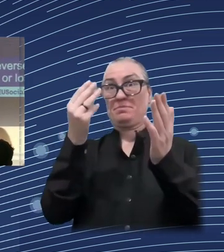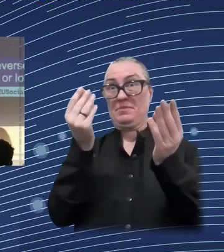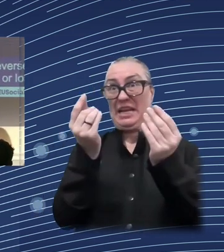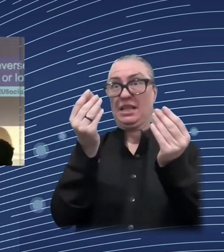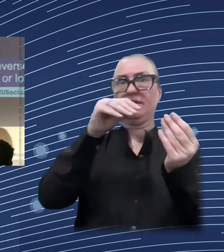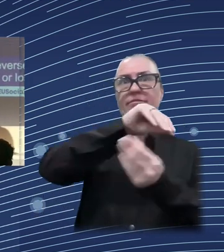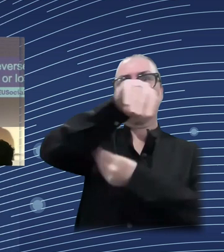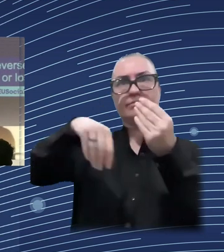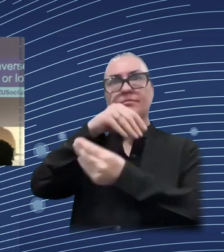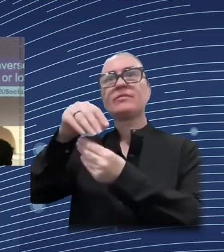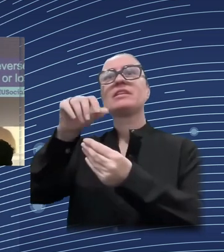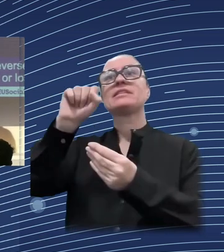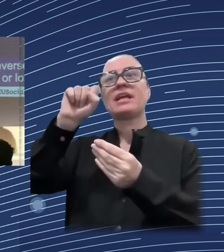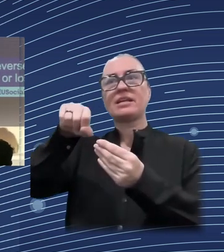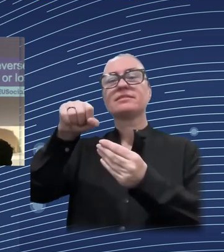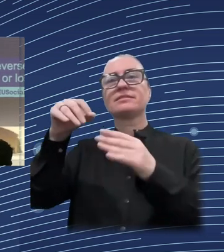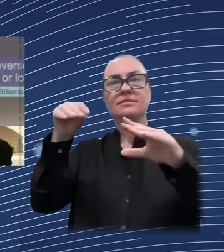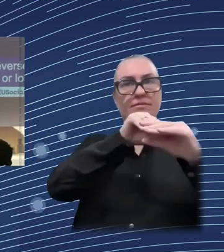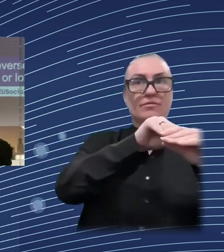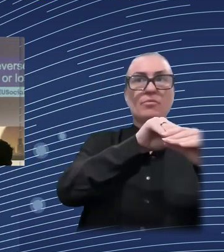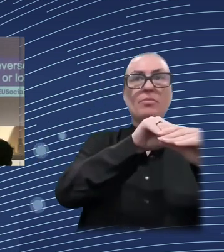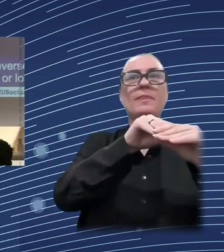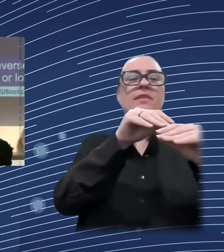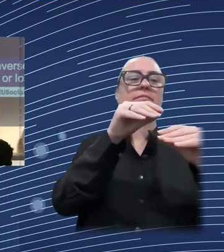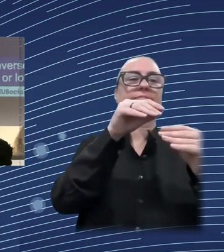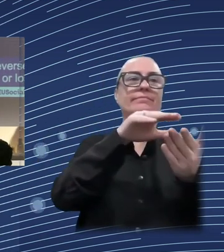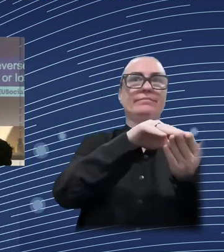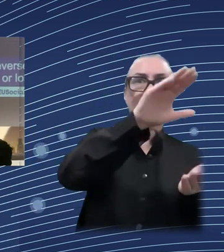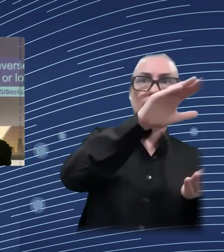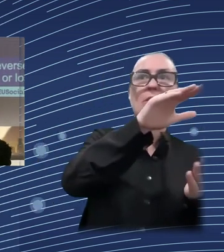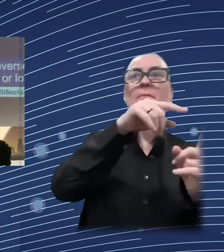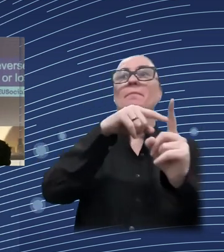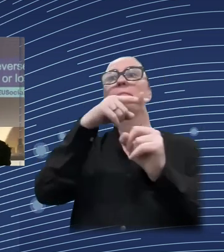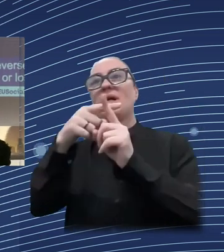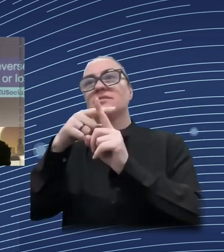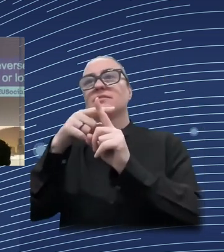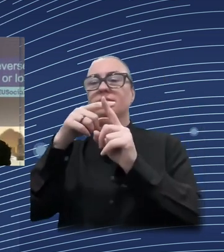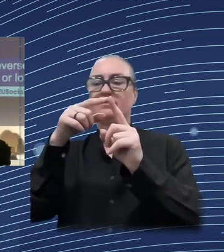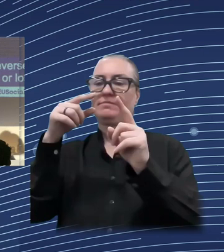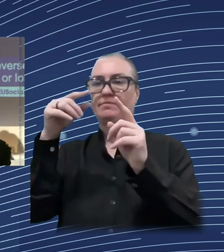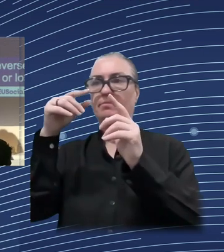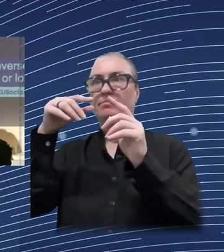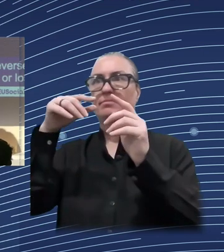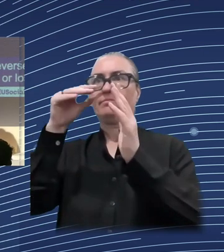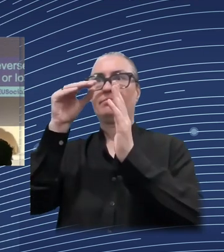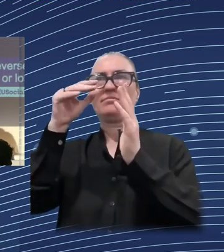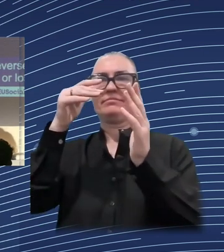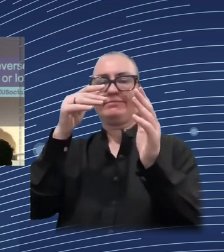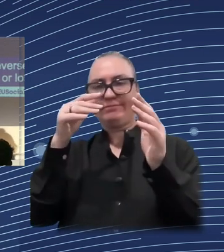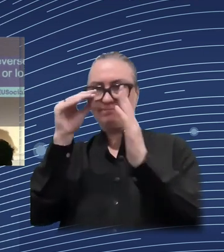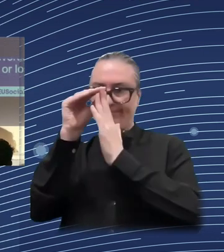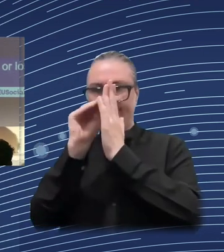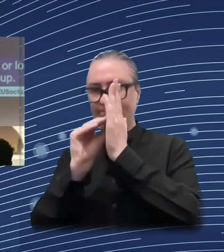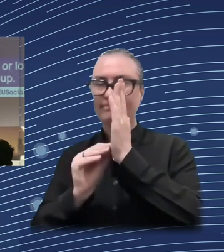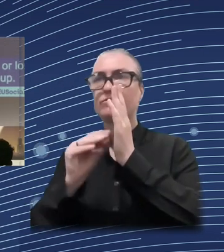split households into equally sized groups ranging from the lowest income decile to the highest income decile. And the blue line down